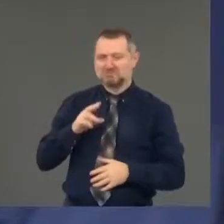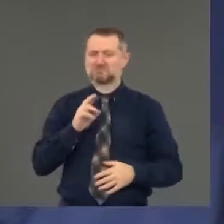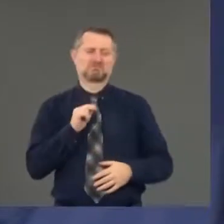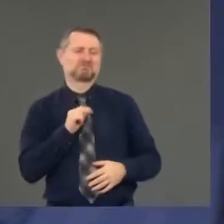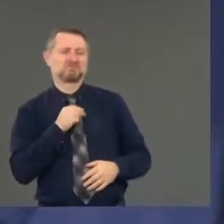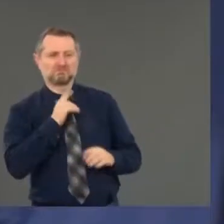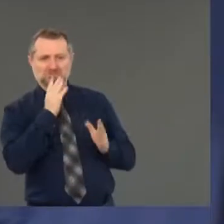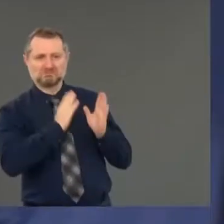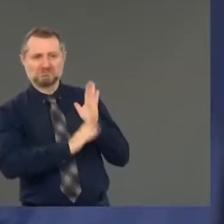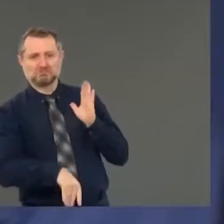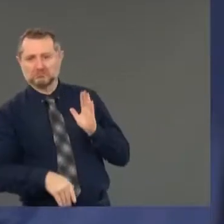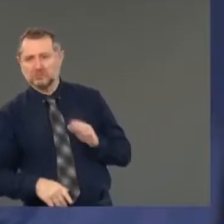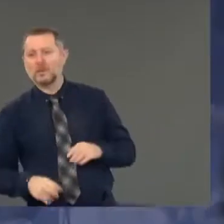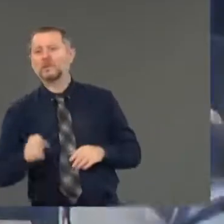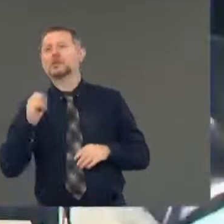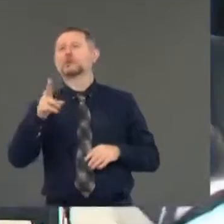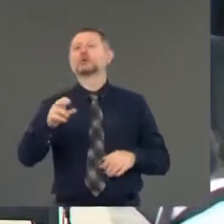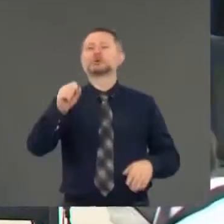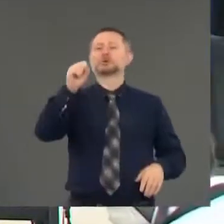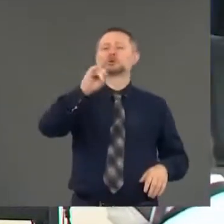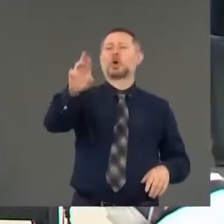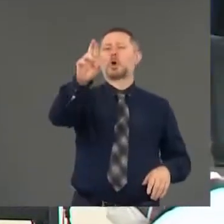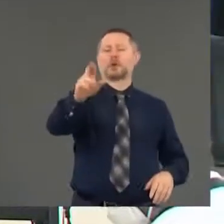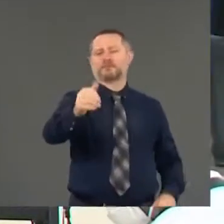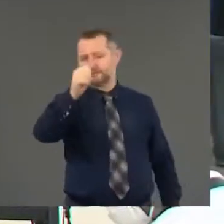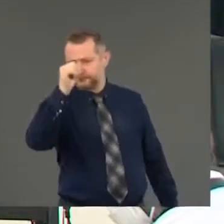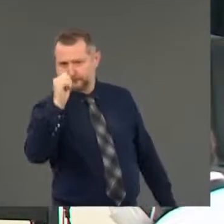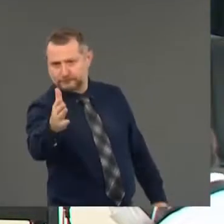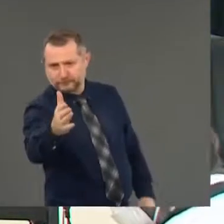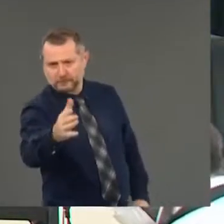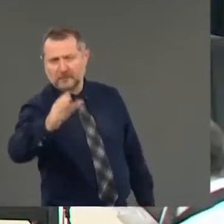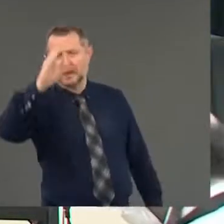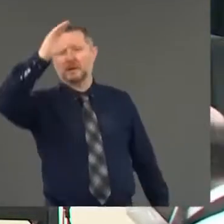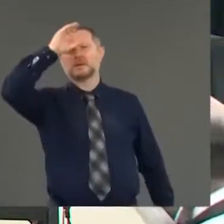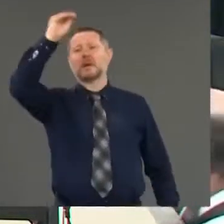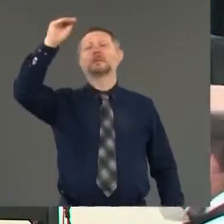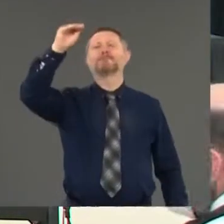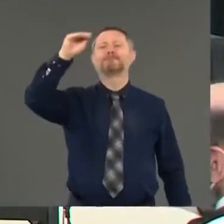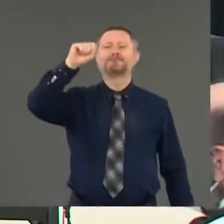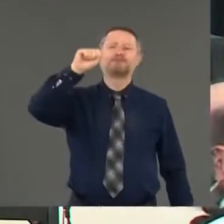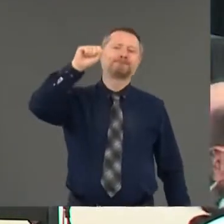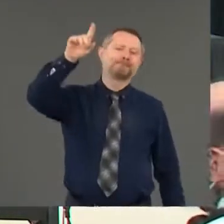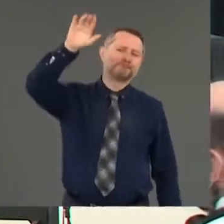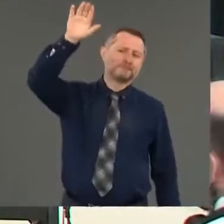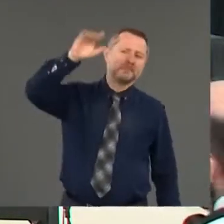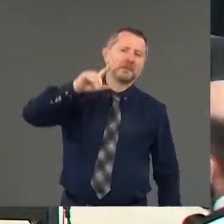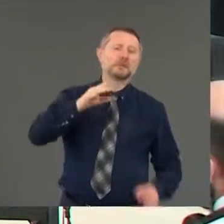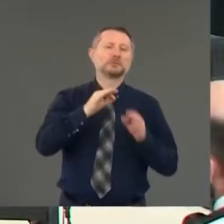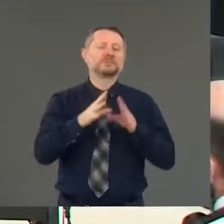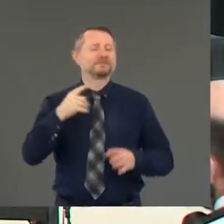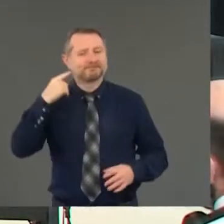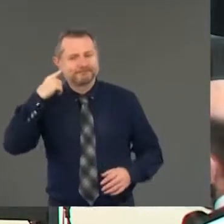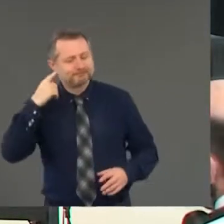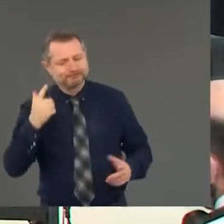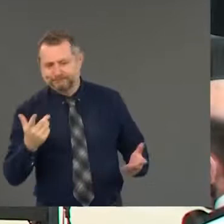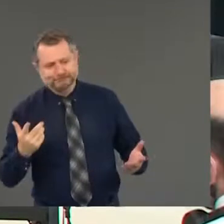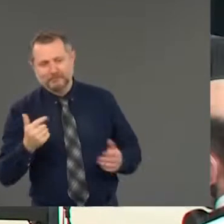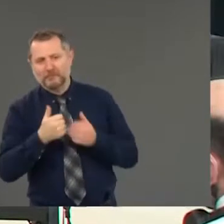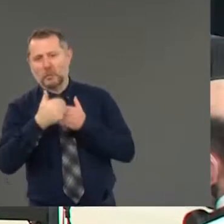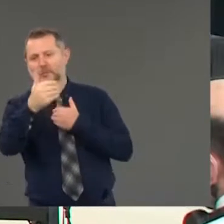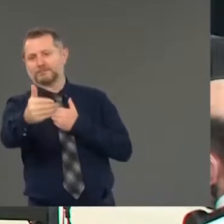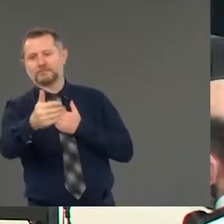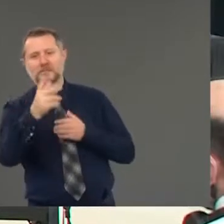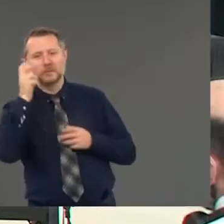Sir? So all the regions have opened. They've moved very incrementally. They've gone exactly two weeks. They've gone to phase two.